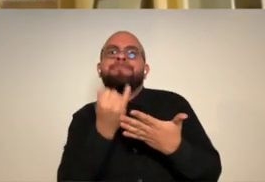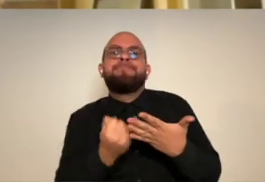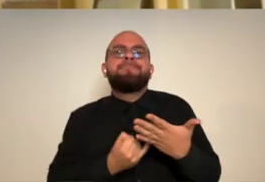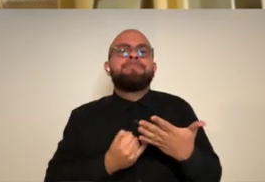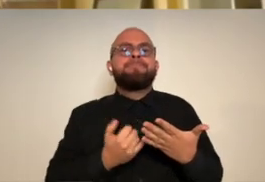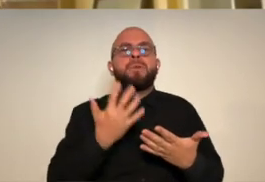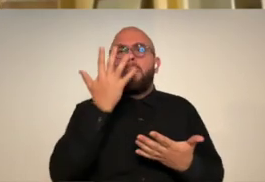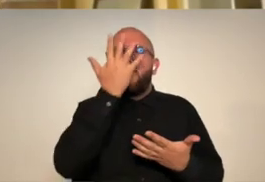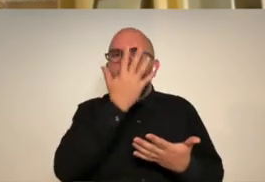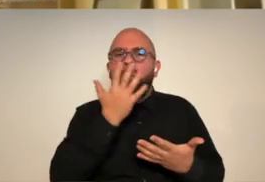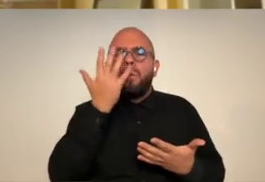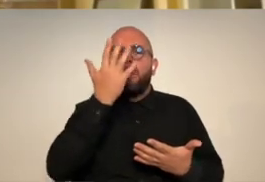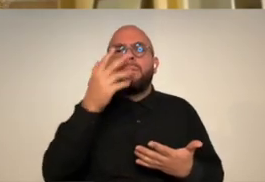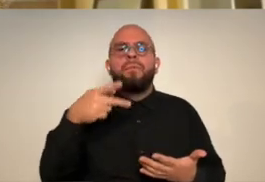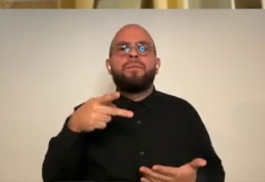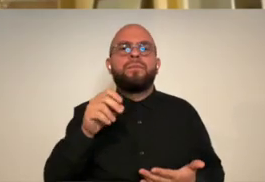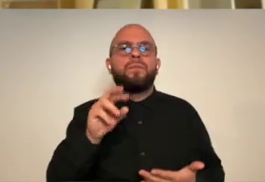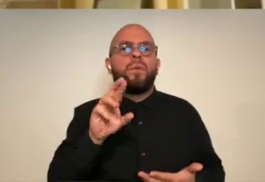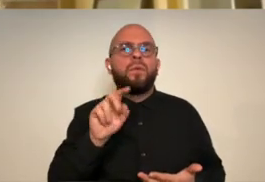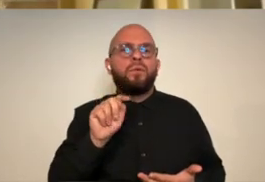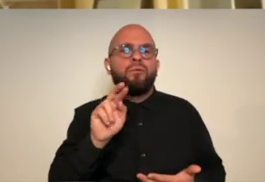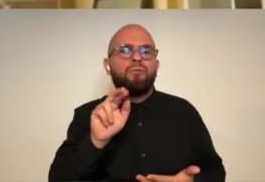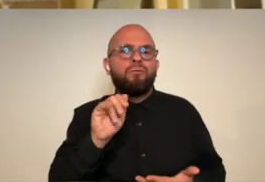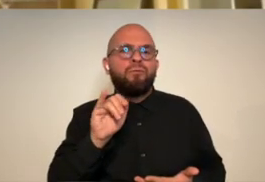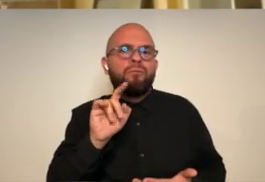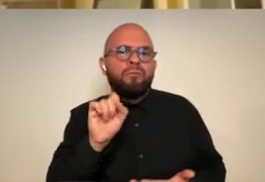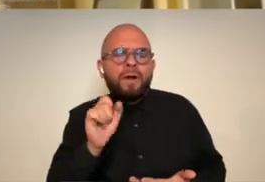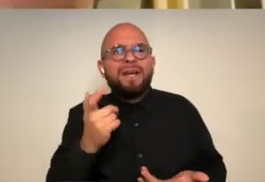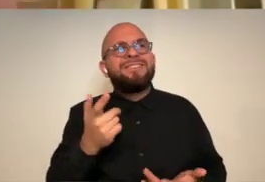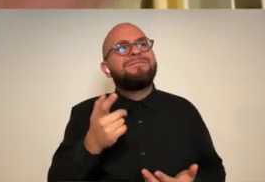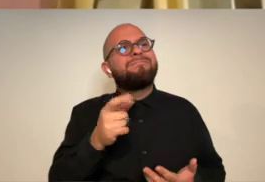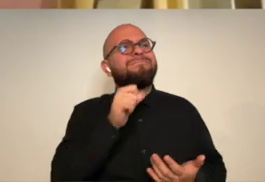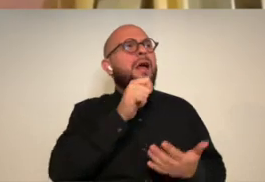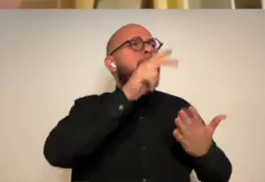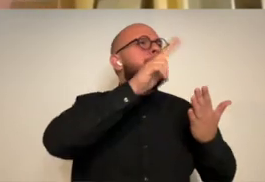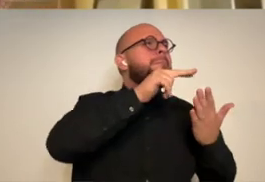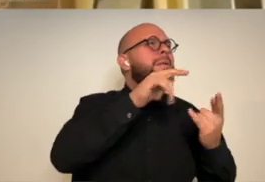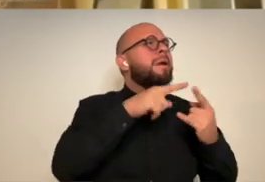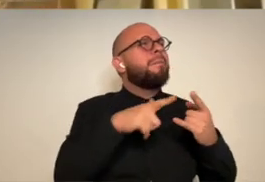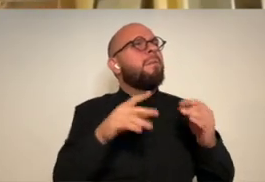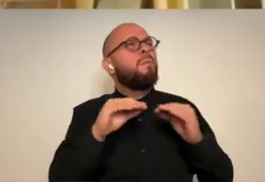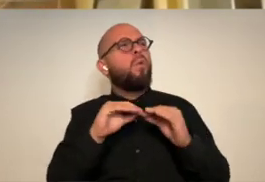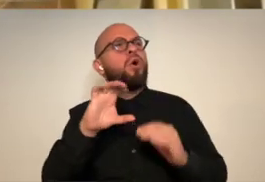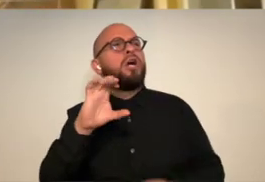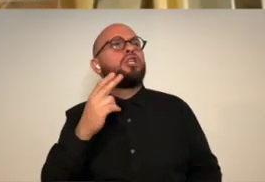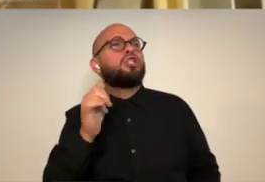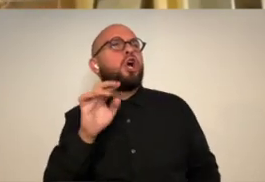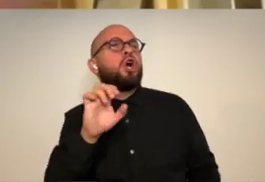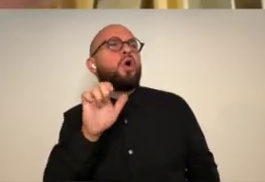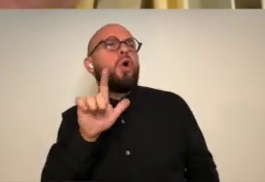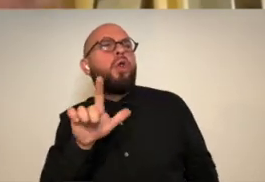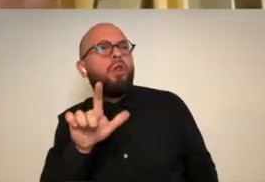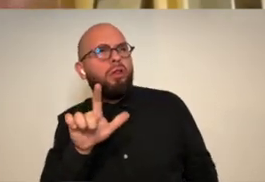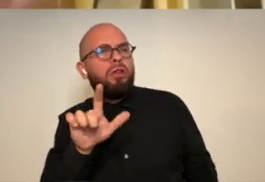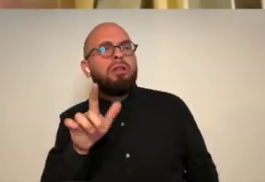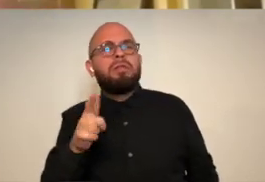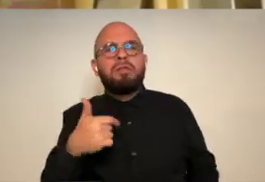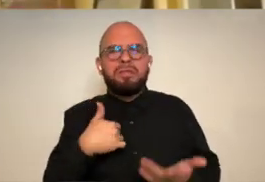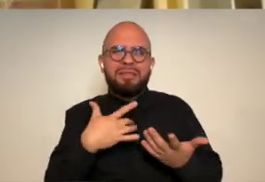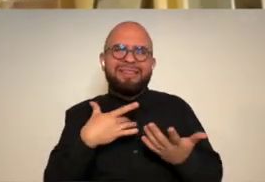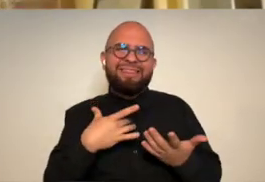um what is it not painterly but like very simple charcoal